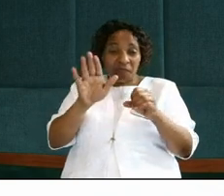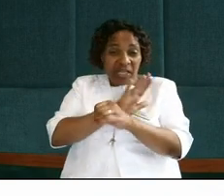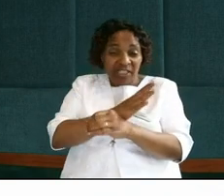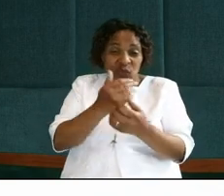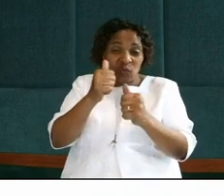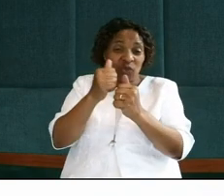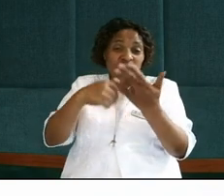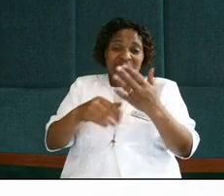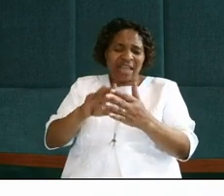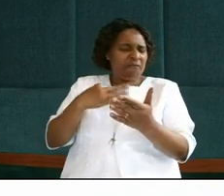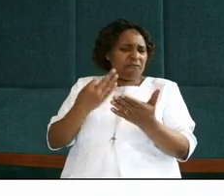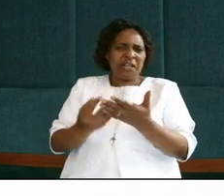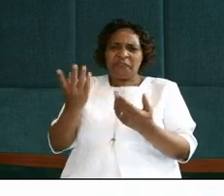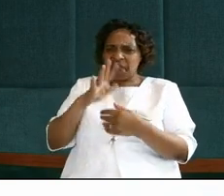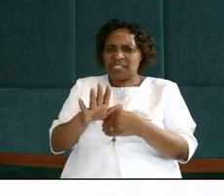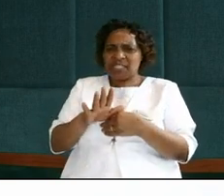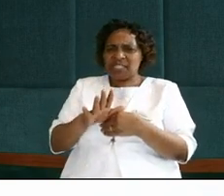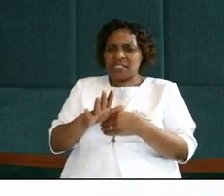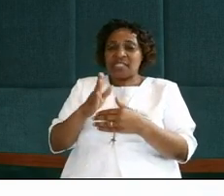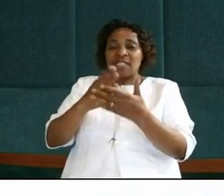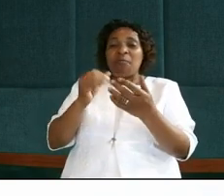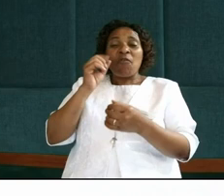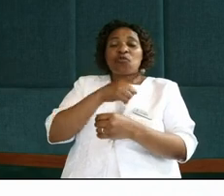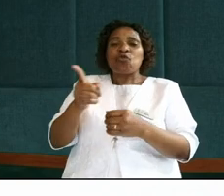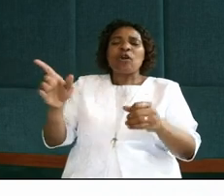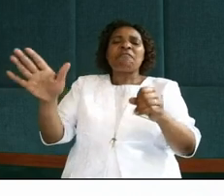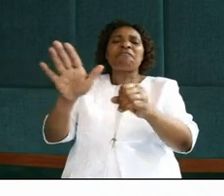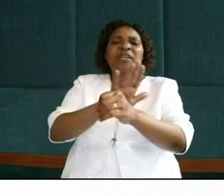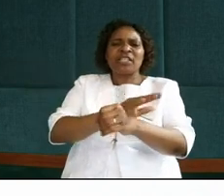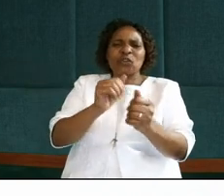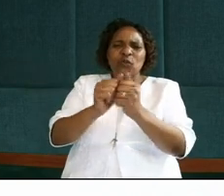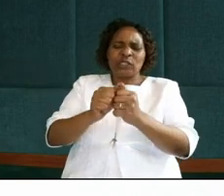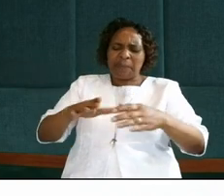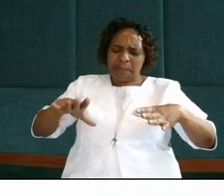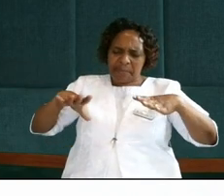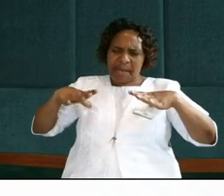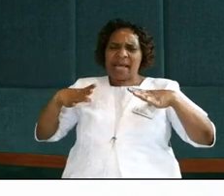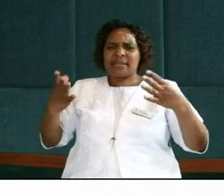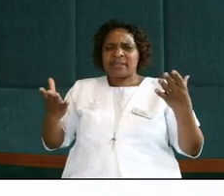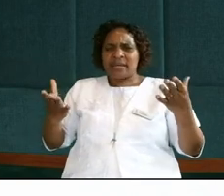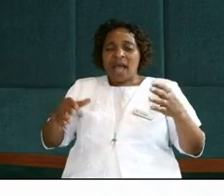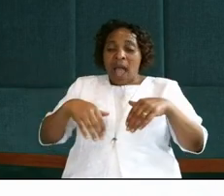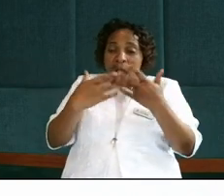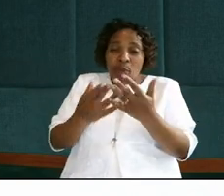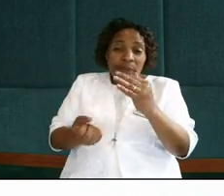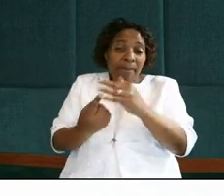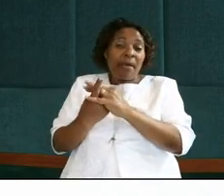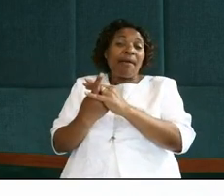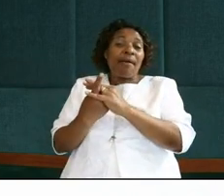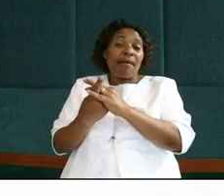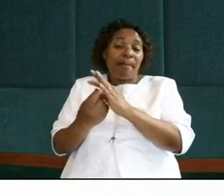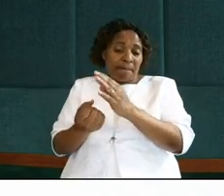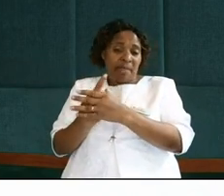Some of those same people are filled with extreme pride pride in how they appear. Some